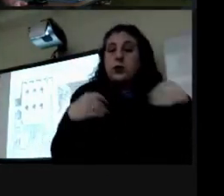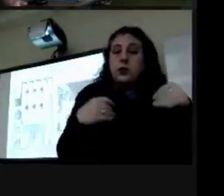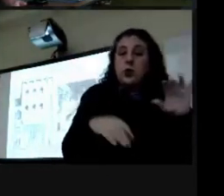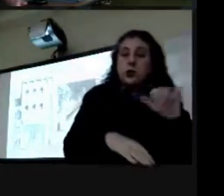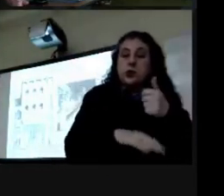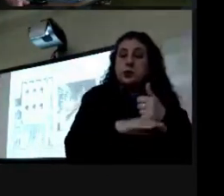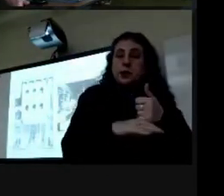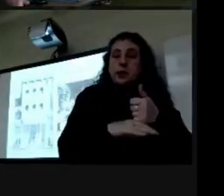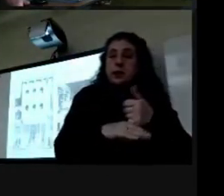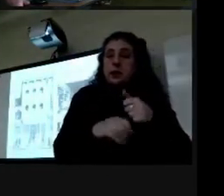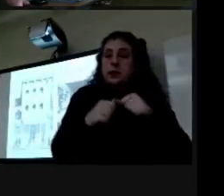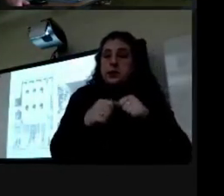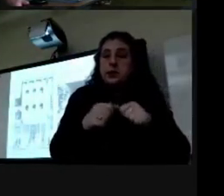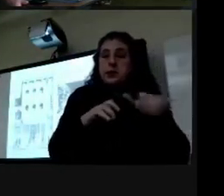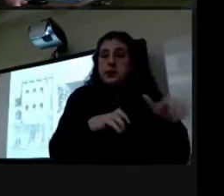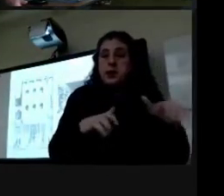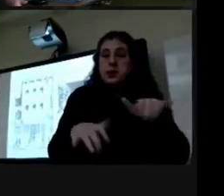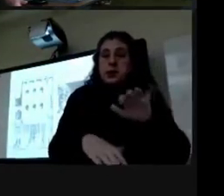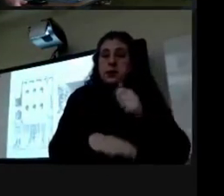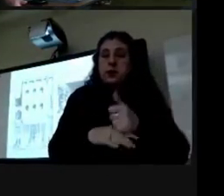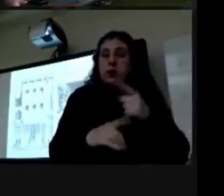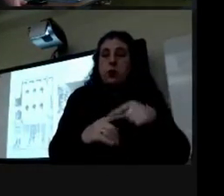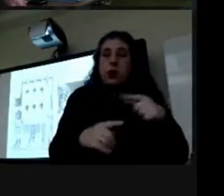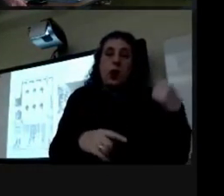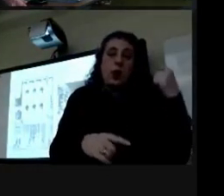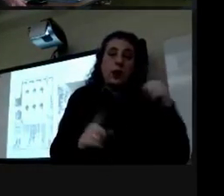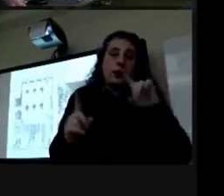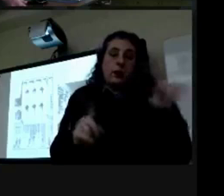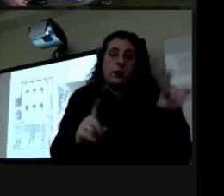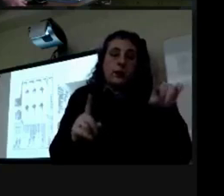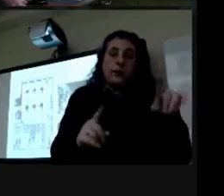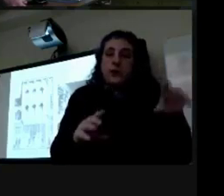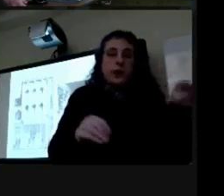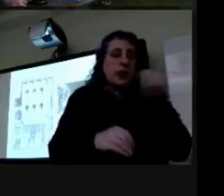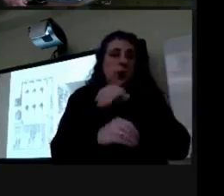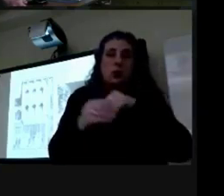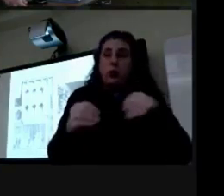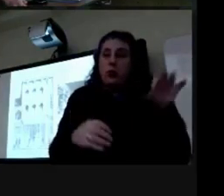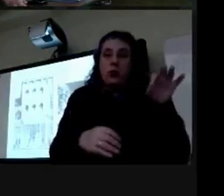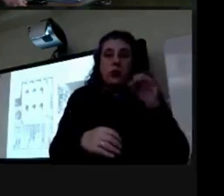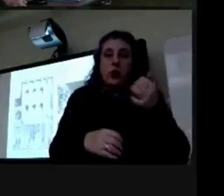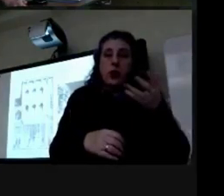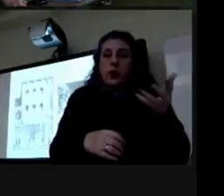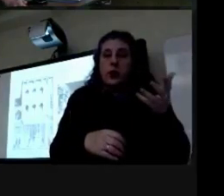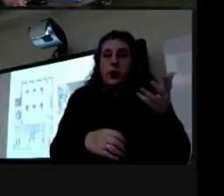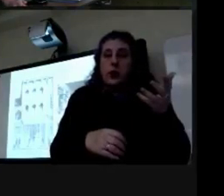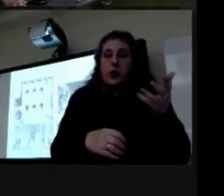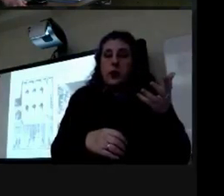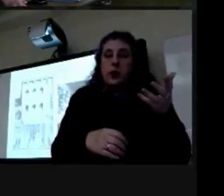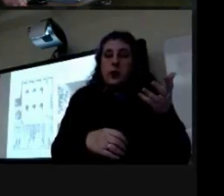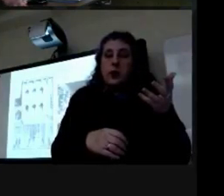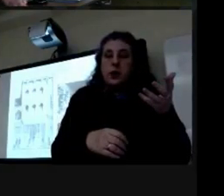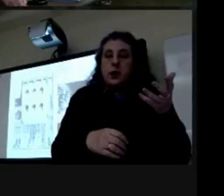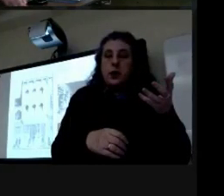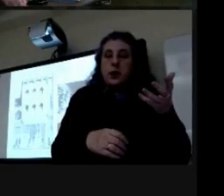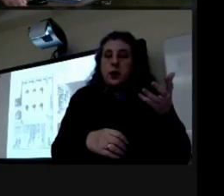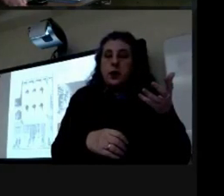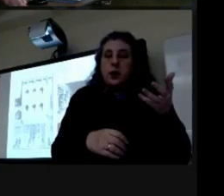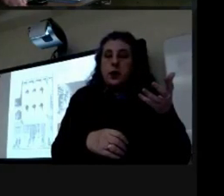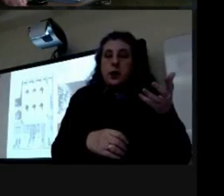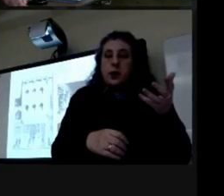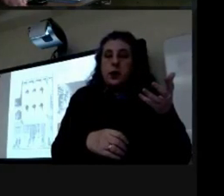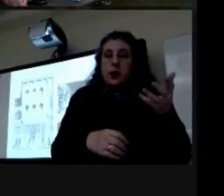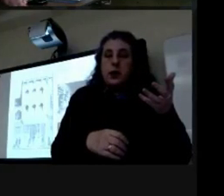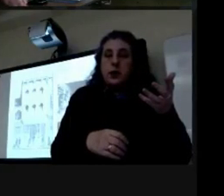he kept it exactly as it had been when lincoln was there he didn't move around furniture or anything um when he actually